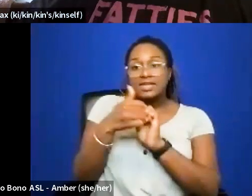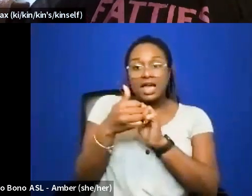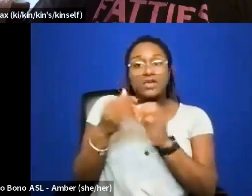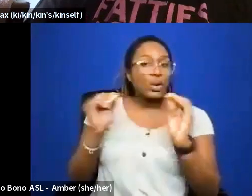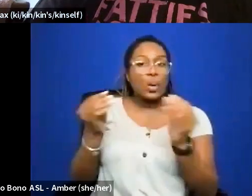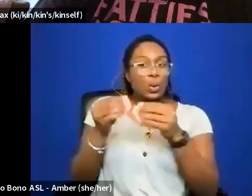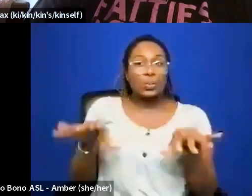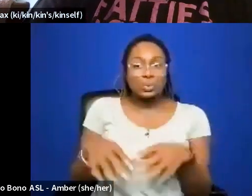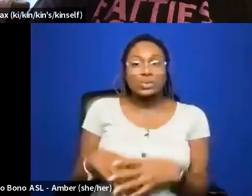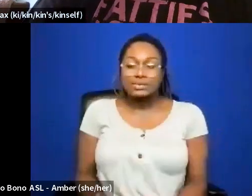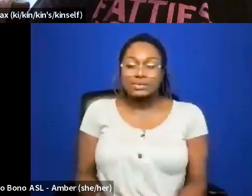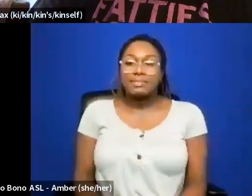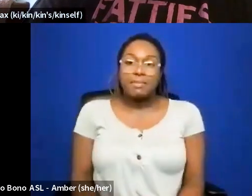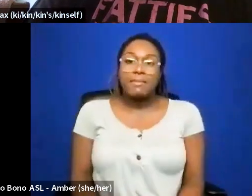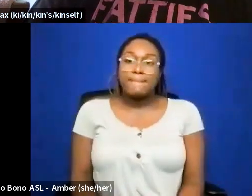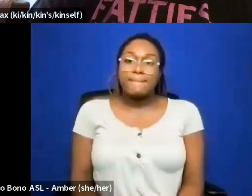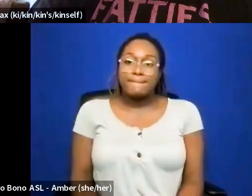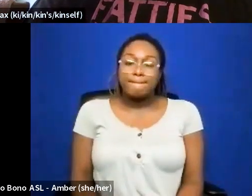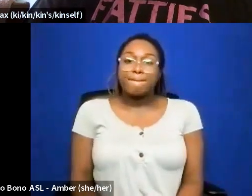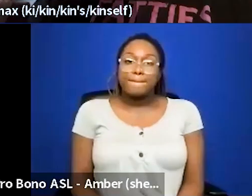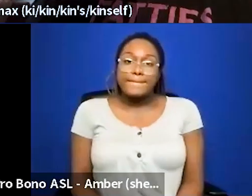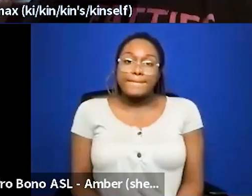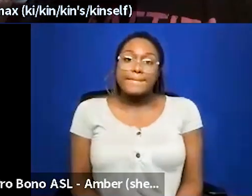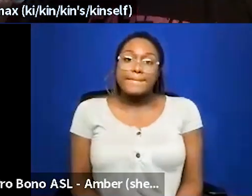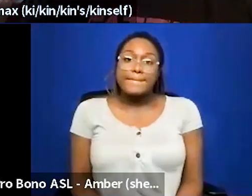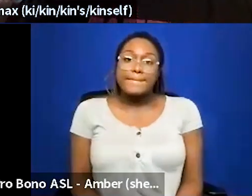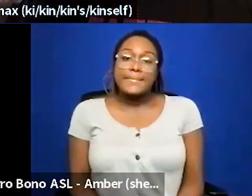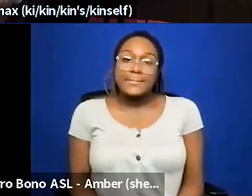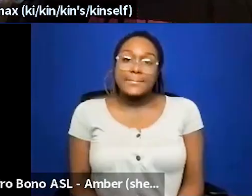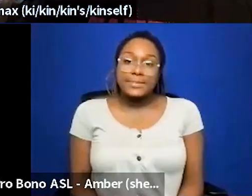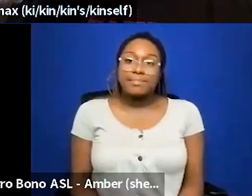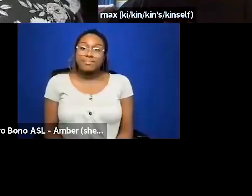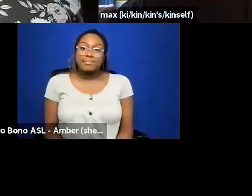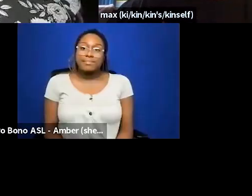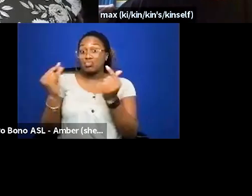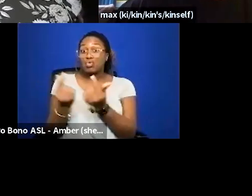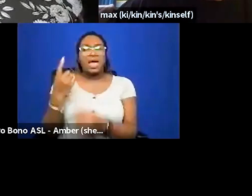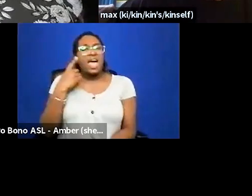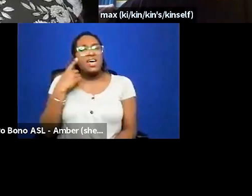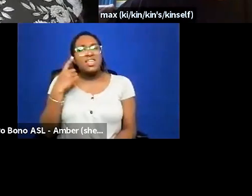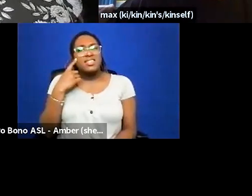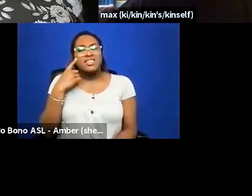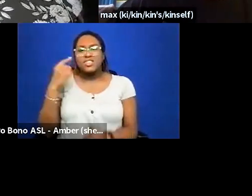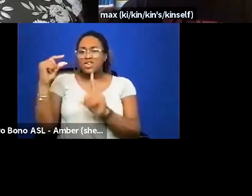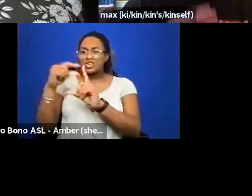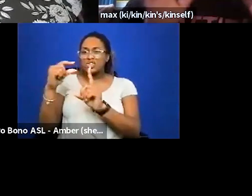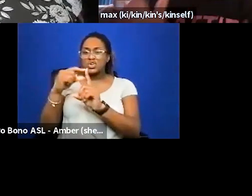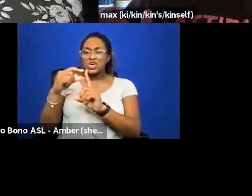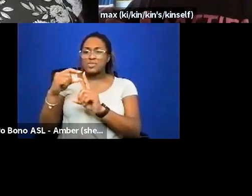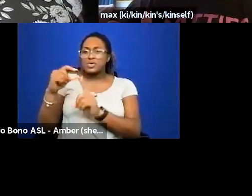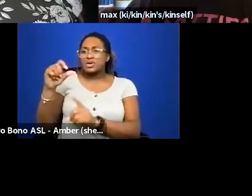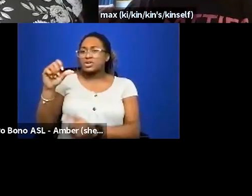so a group of us i think the term supersize was like